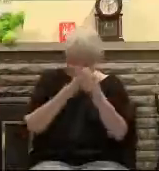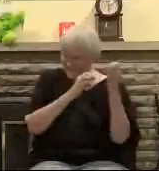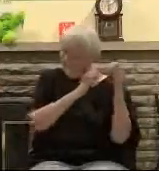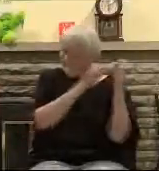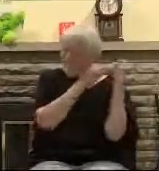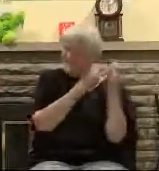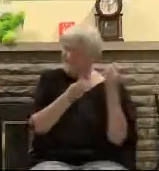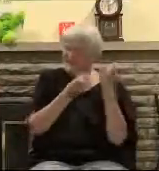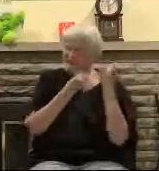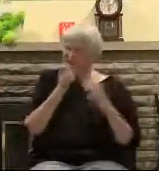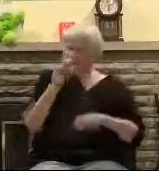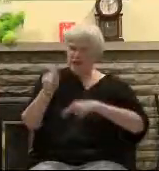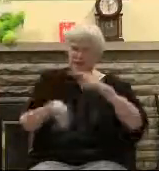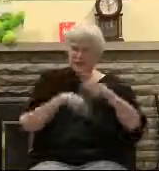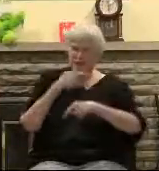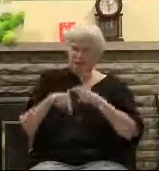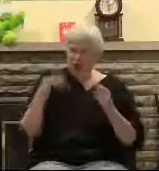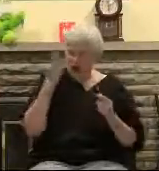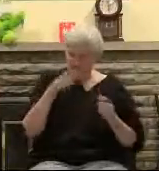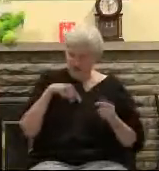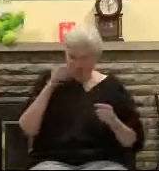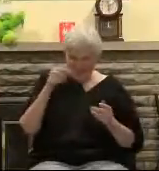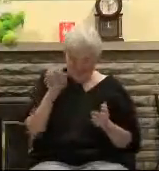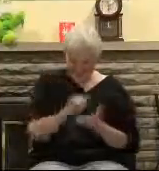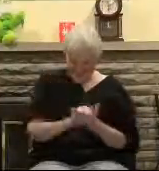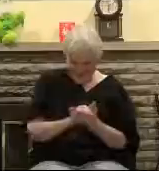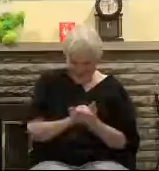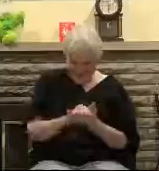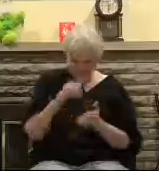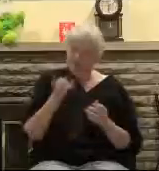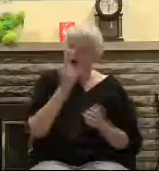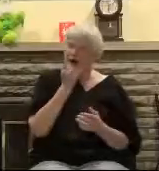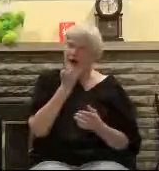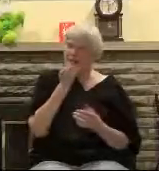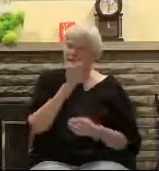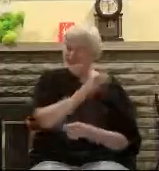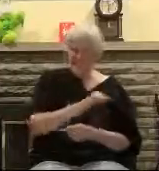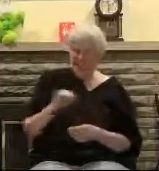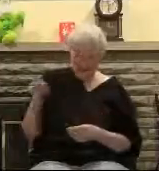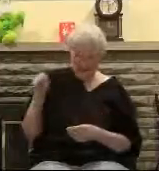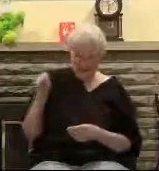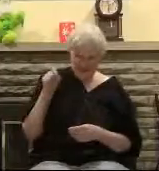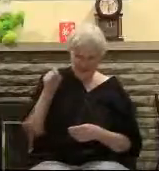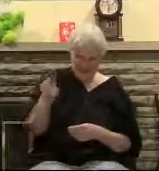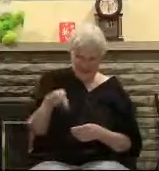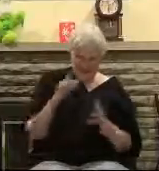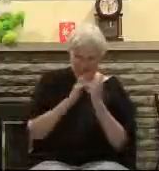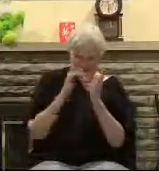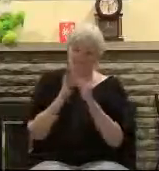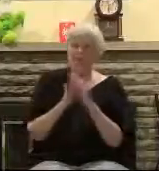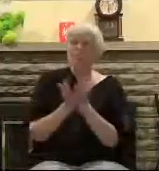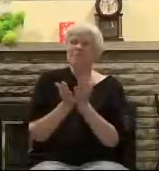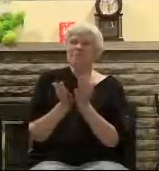Dark energy People who say that are in the dark because they're godless They reject the Bible